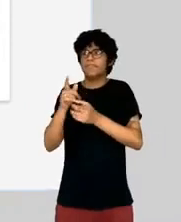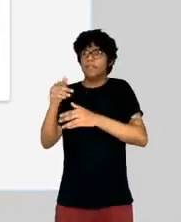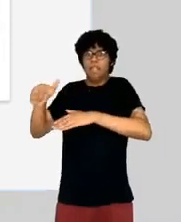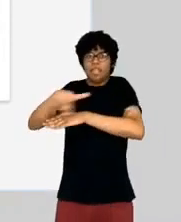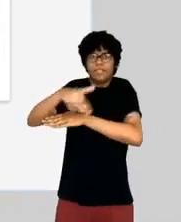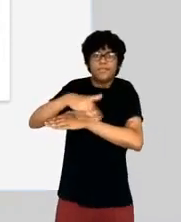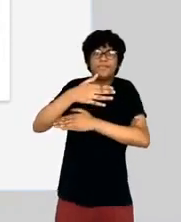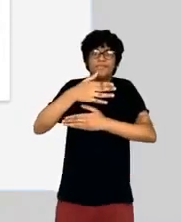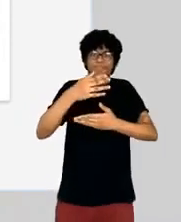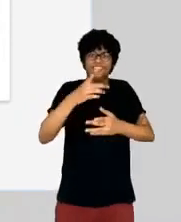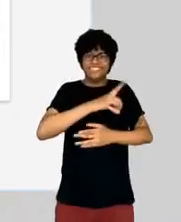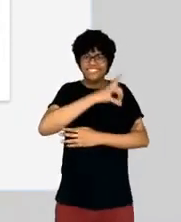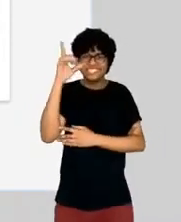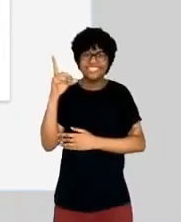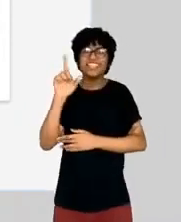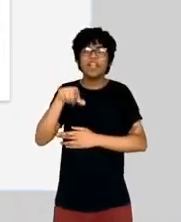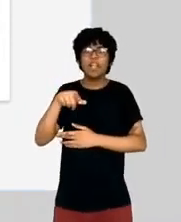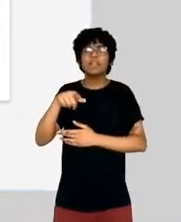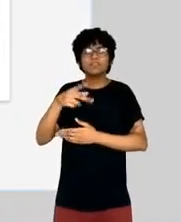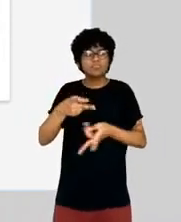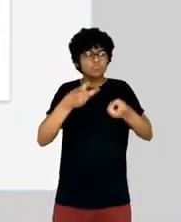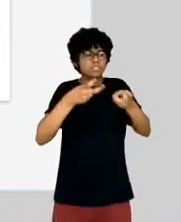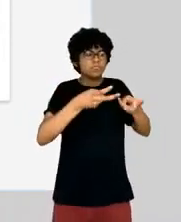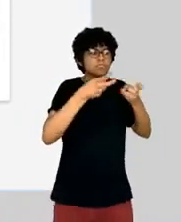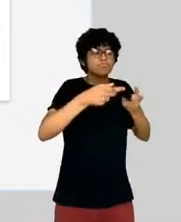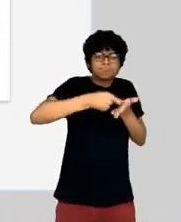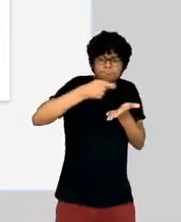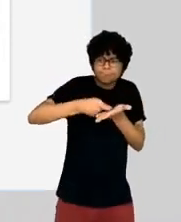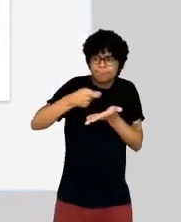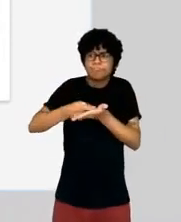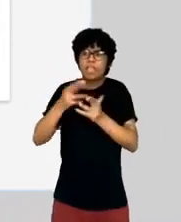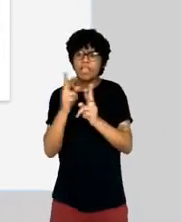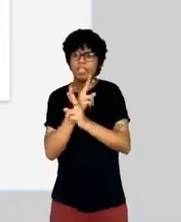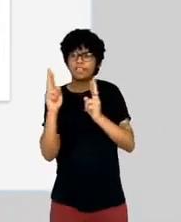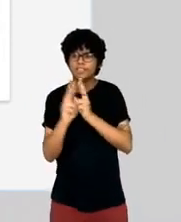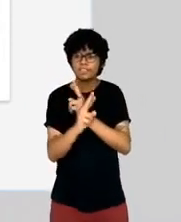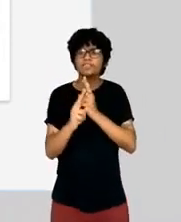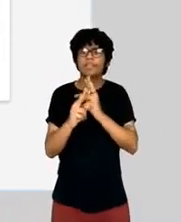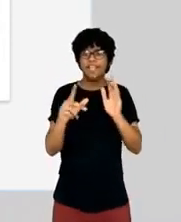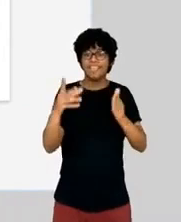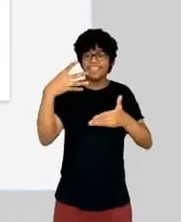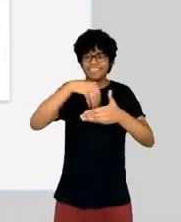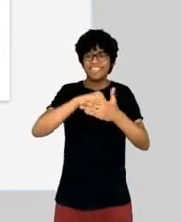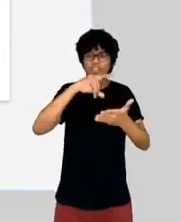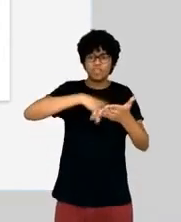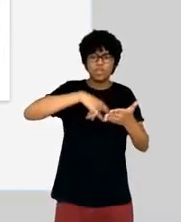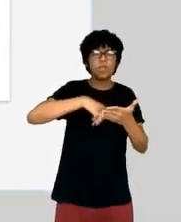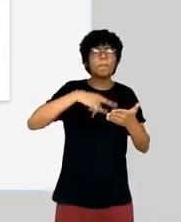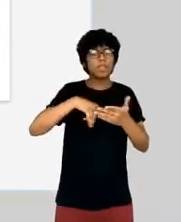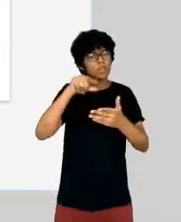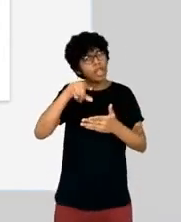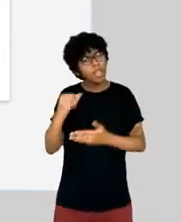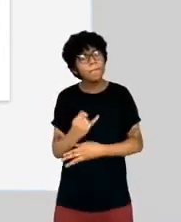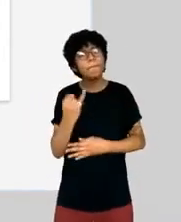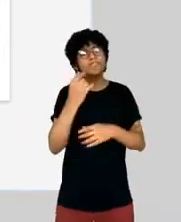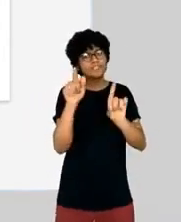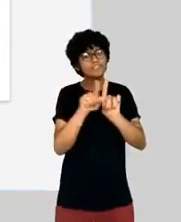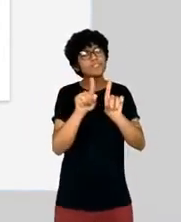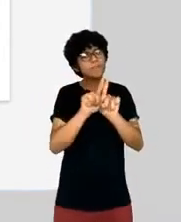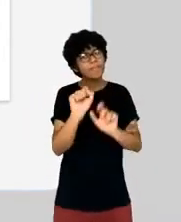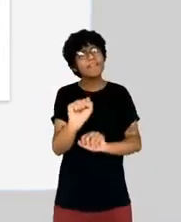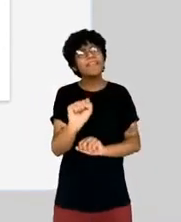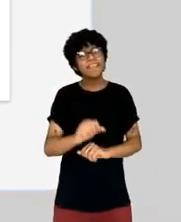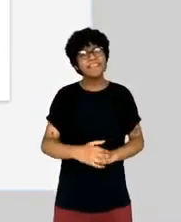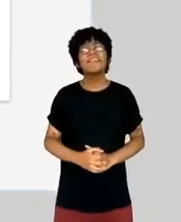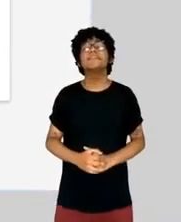relationships represented in documents might also be important. The difference between, say, a personal meeting between two